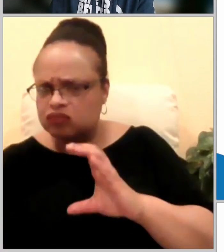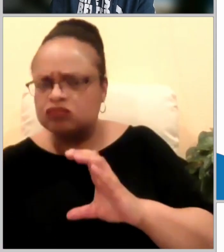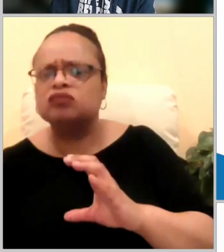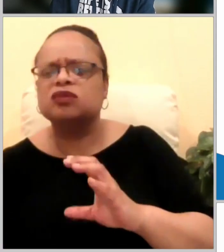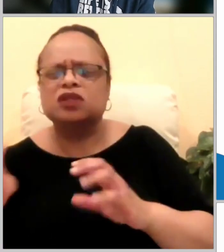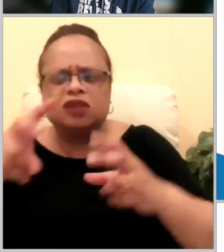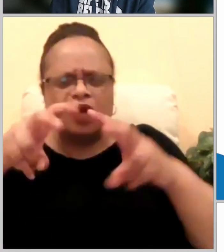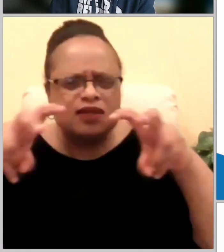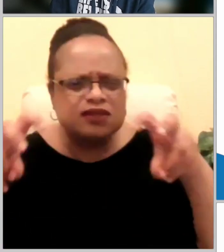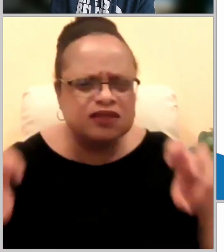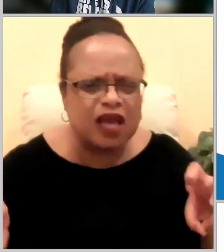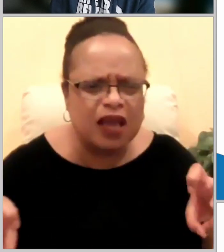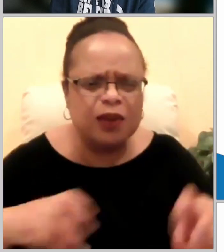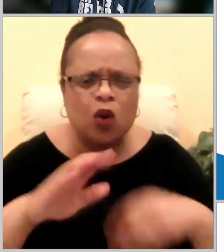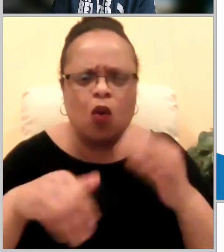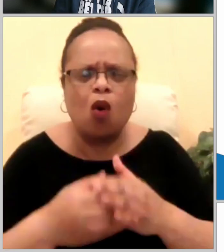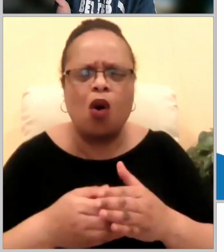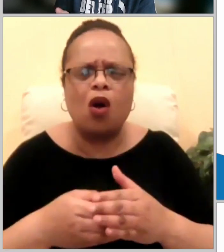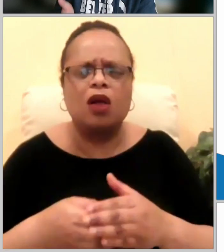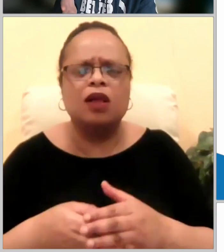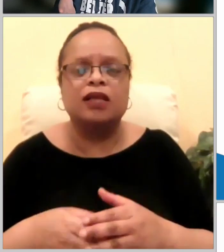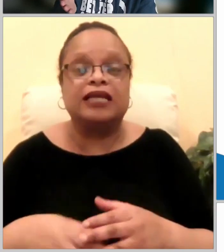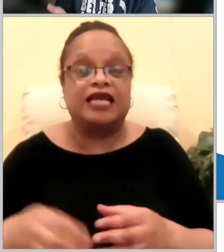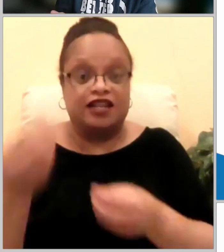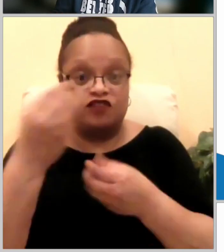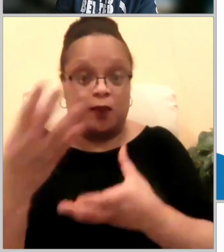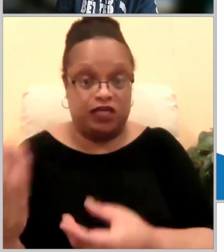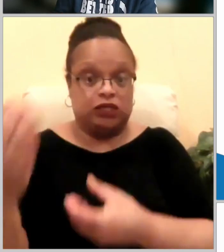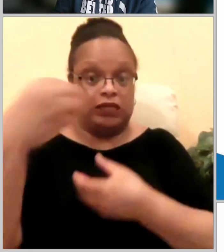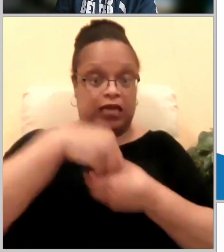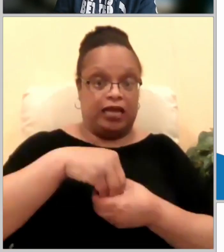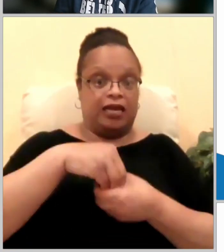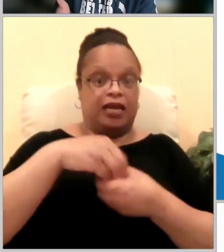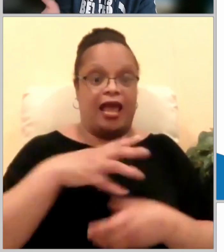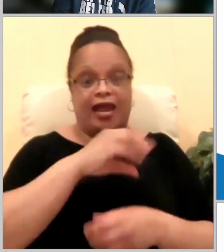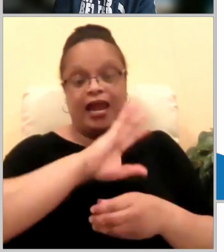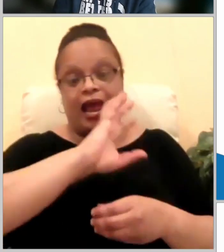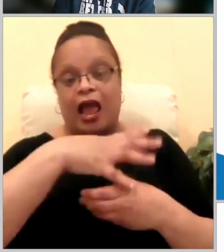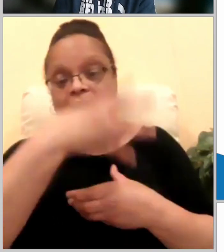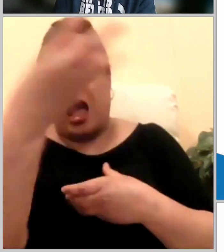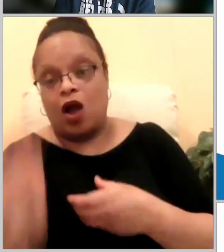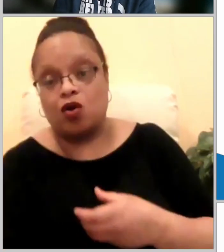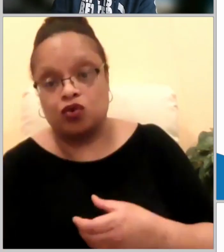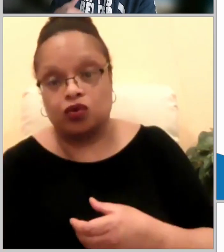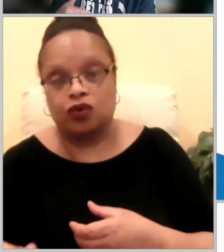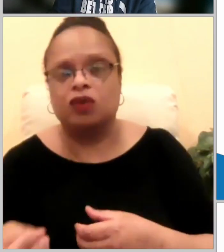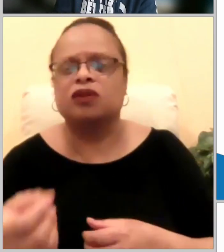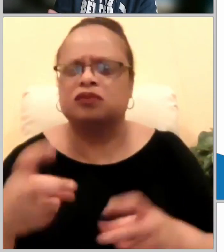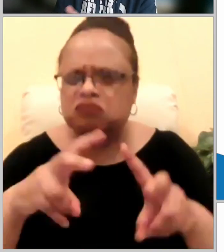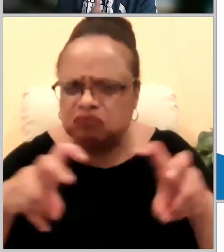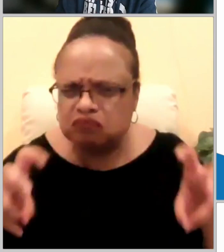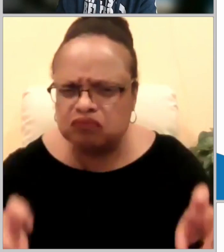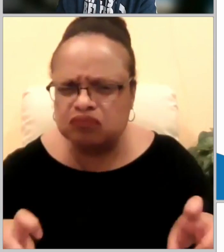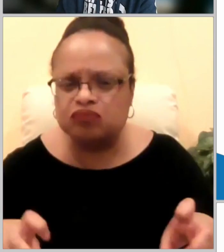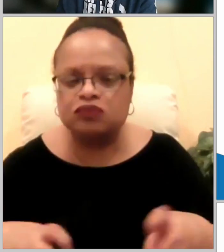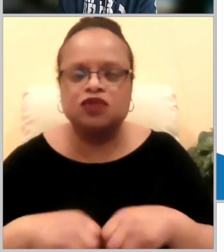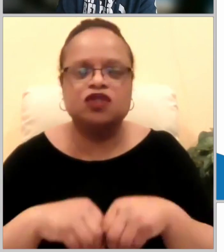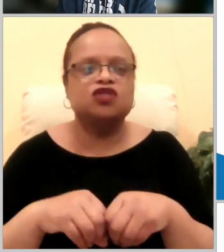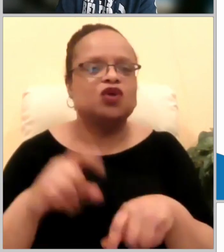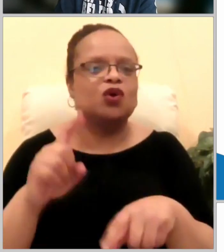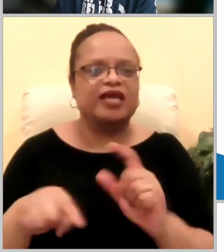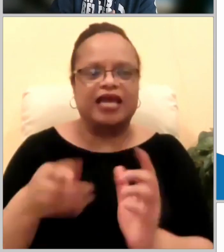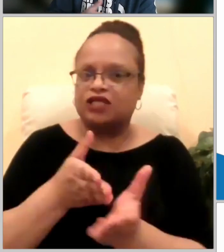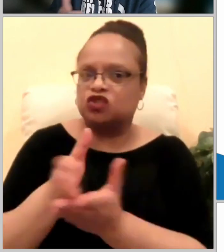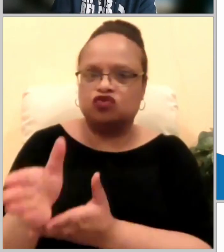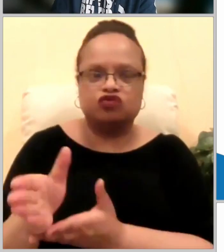and out of the country but imagine if steve could only share that good news of his work being done by flying home to new york from china